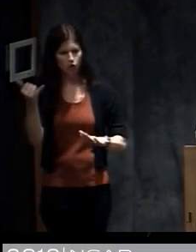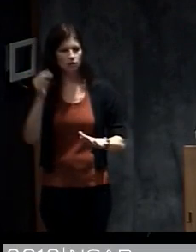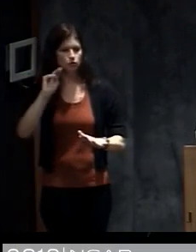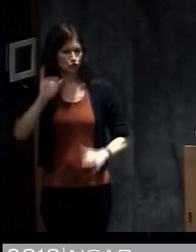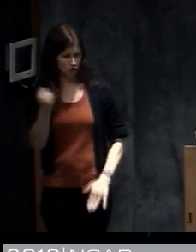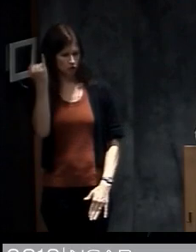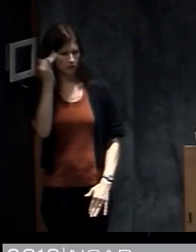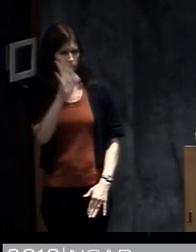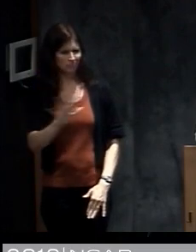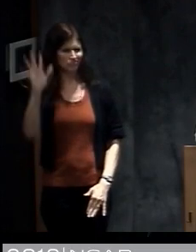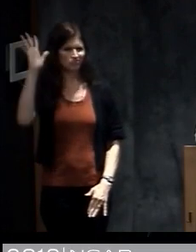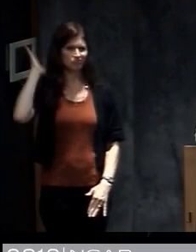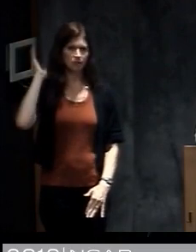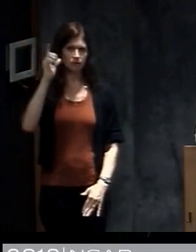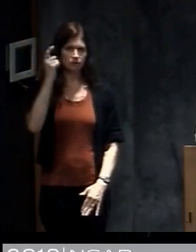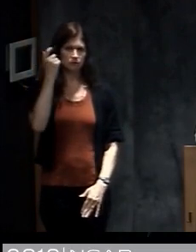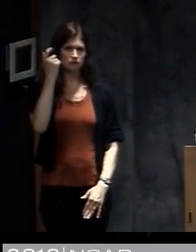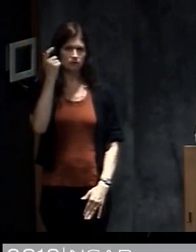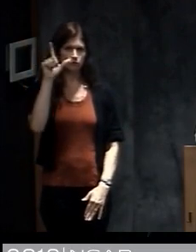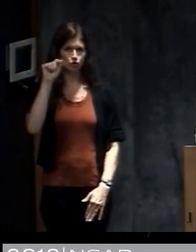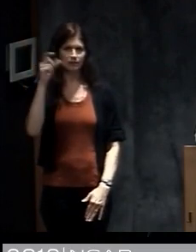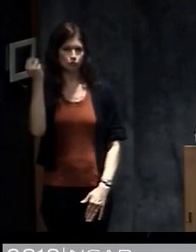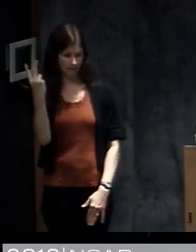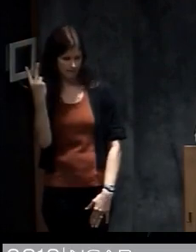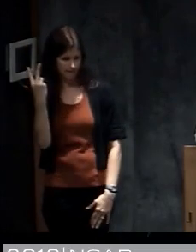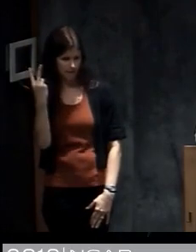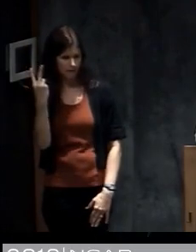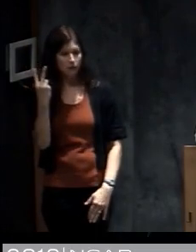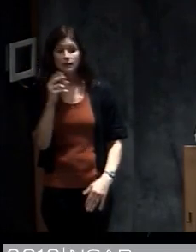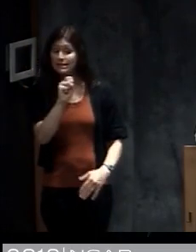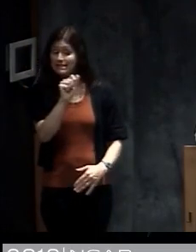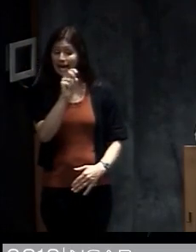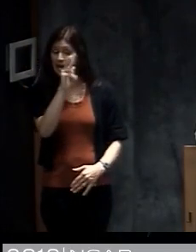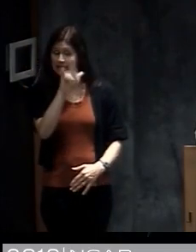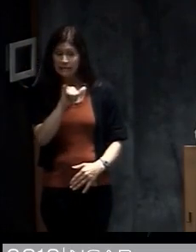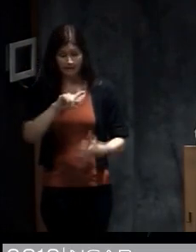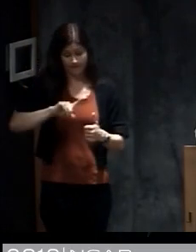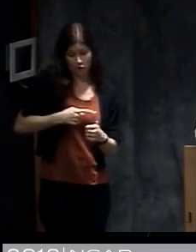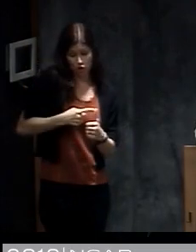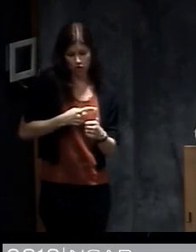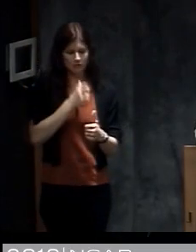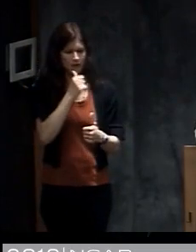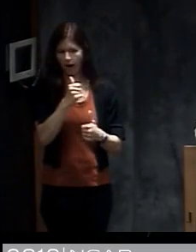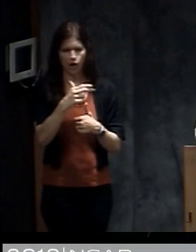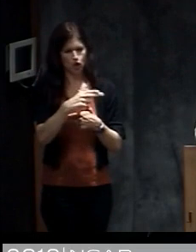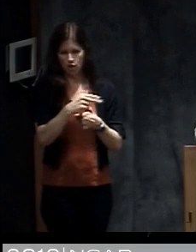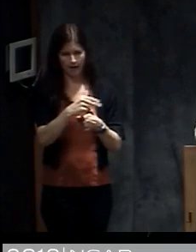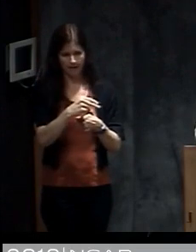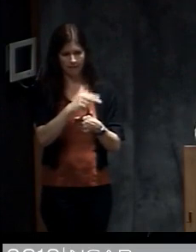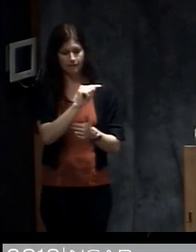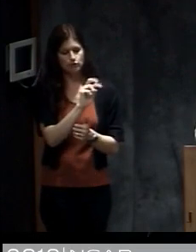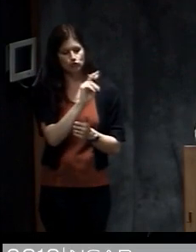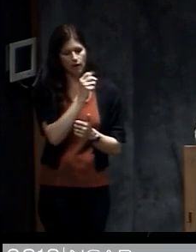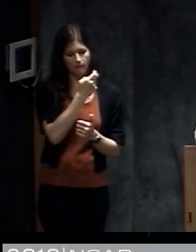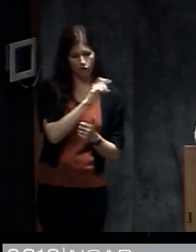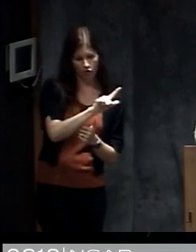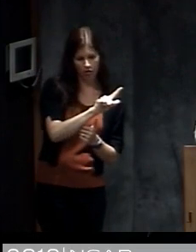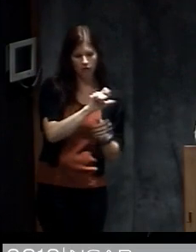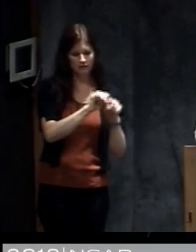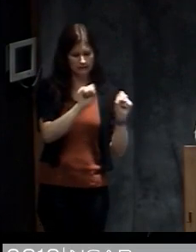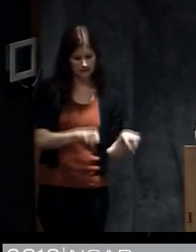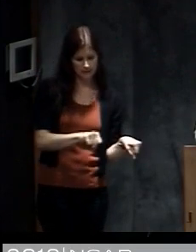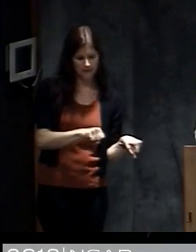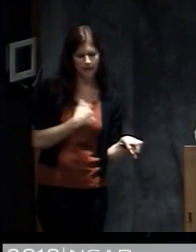2012. Actually officially Sandy was not a hurricane at landfall. It had transformed from a tropical system into a non